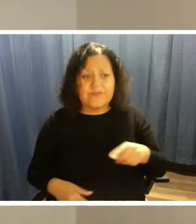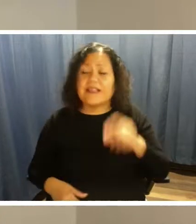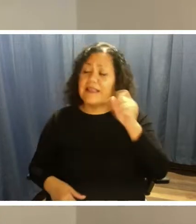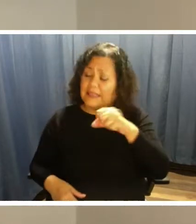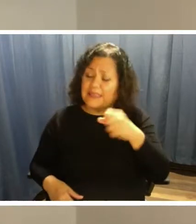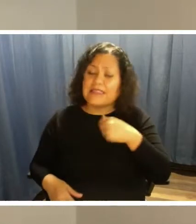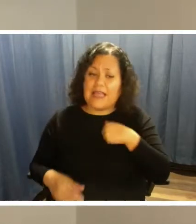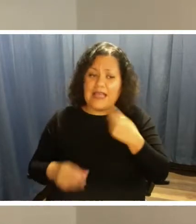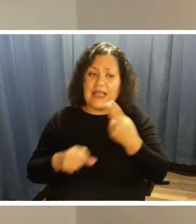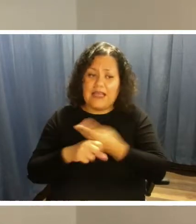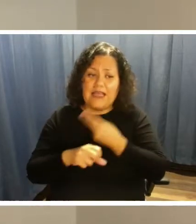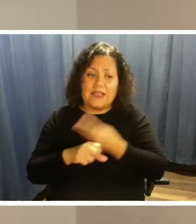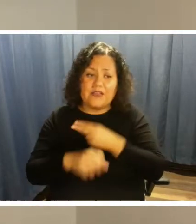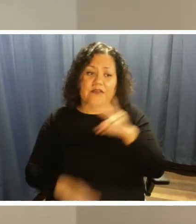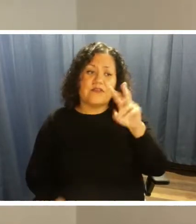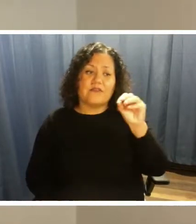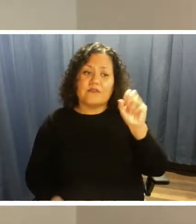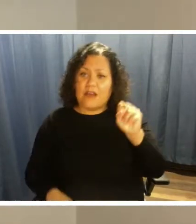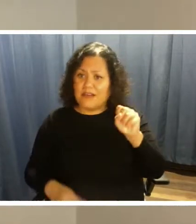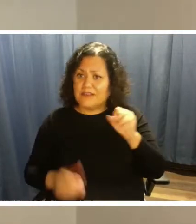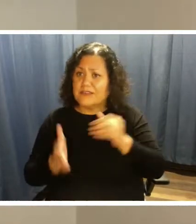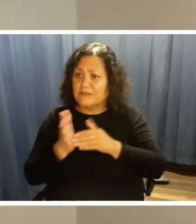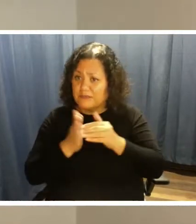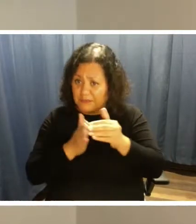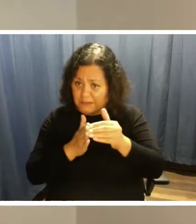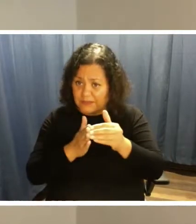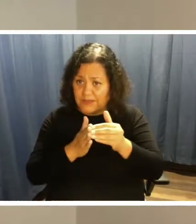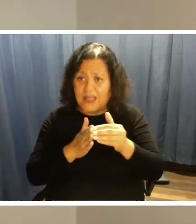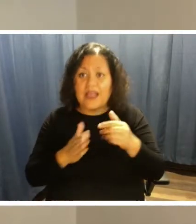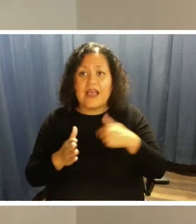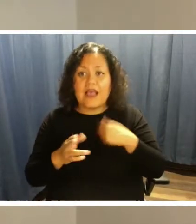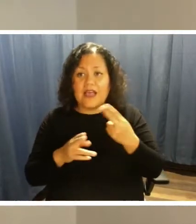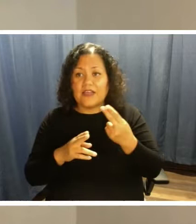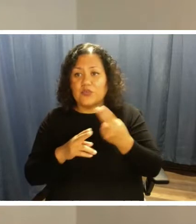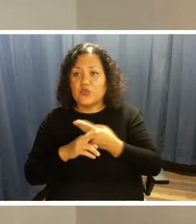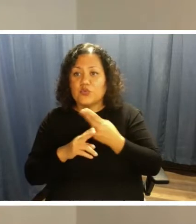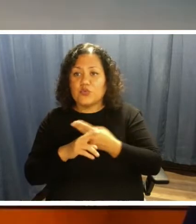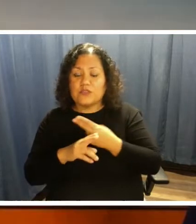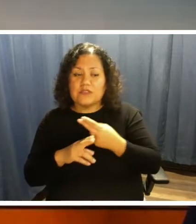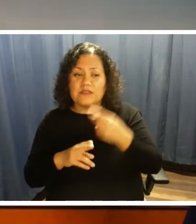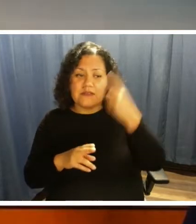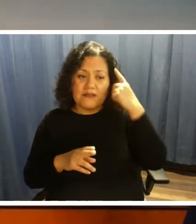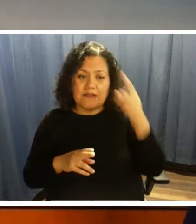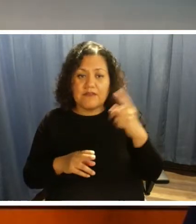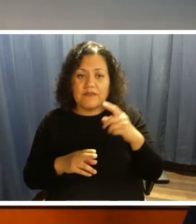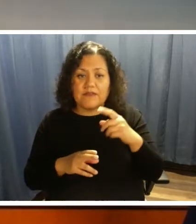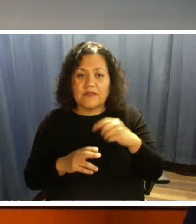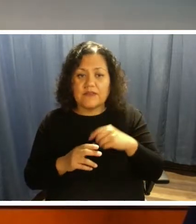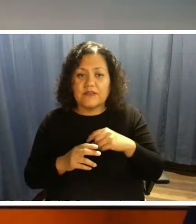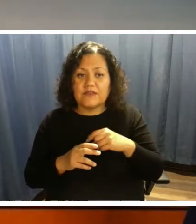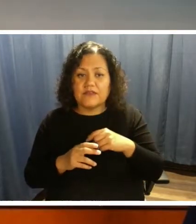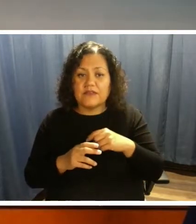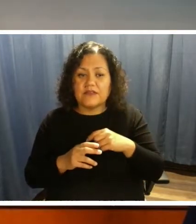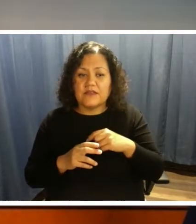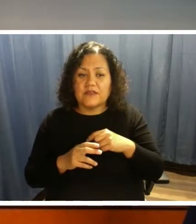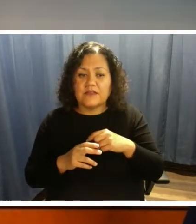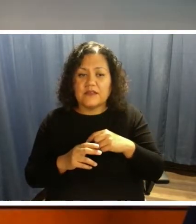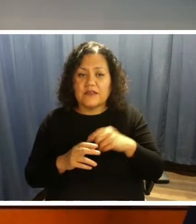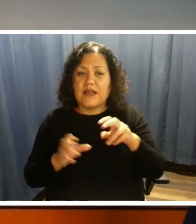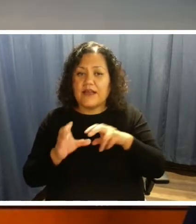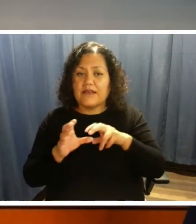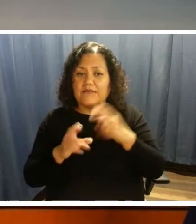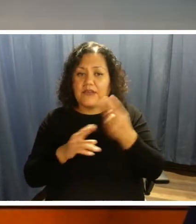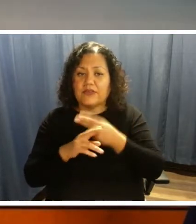VALS frequently. I use it to pack the van basically every time I